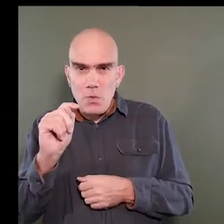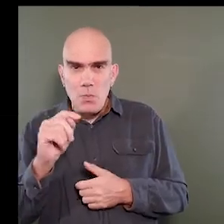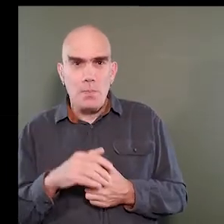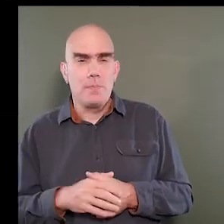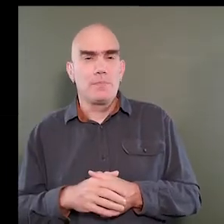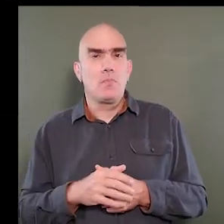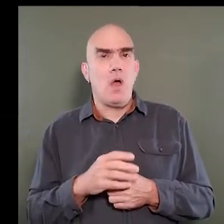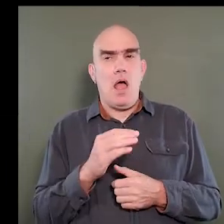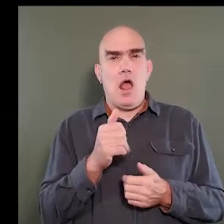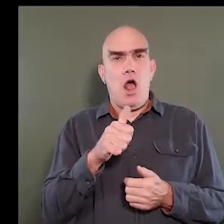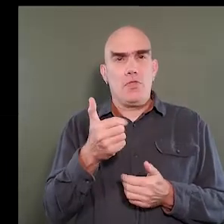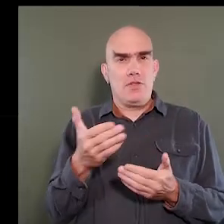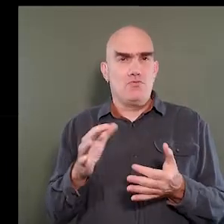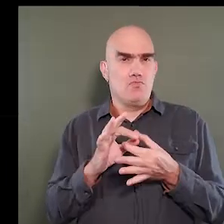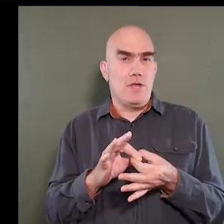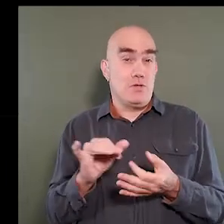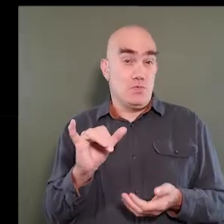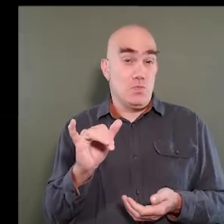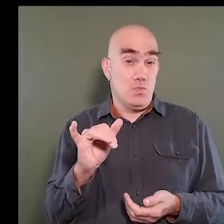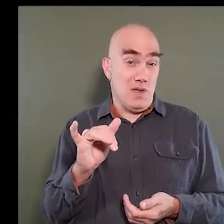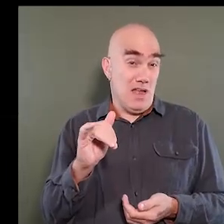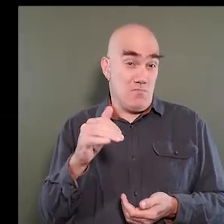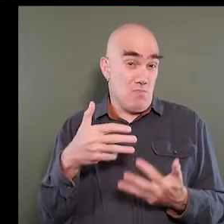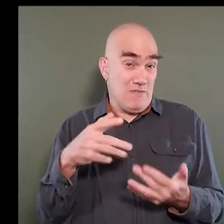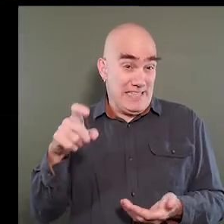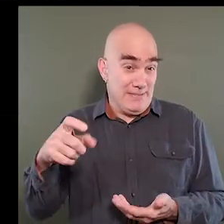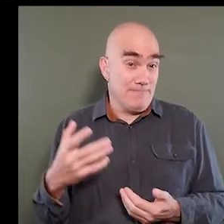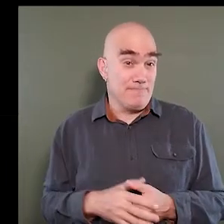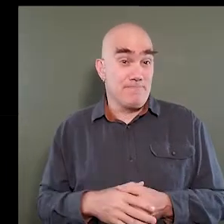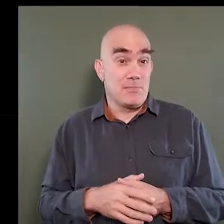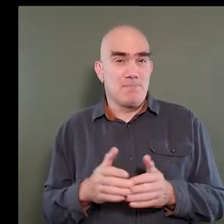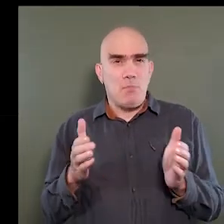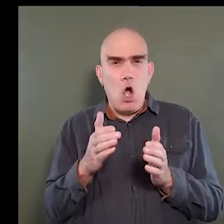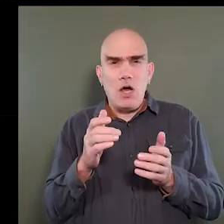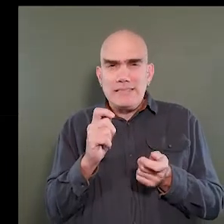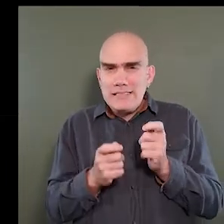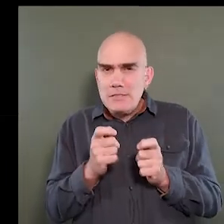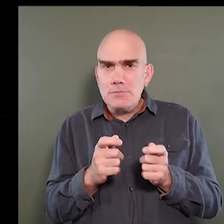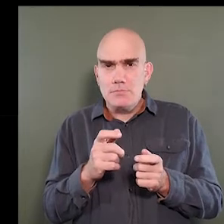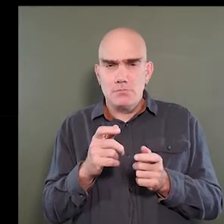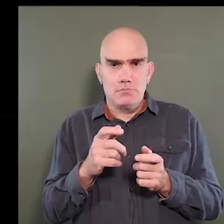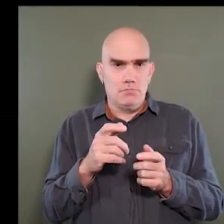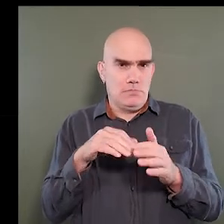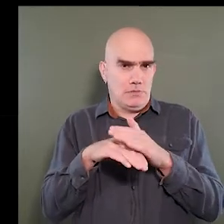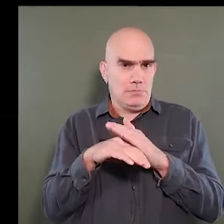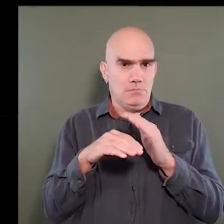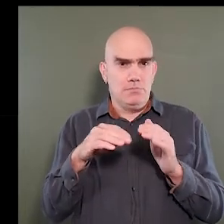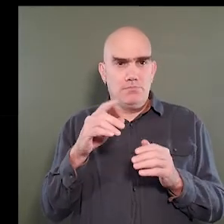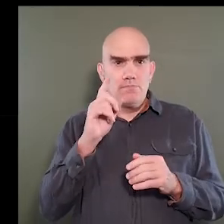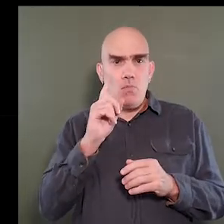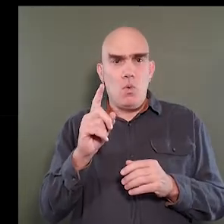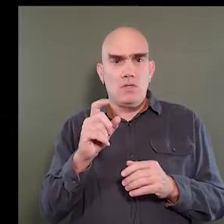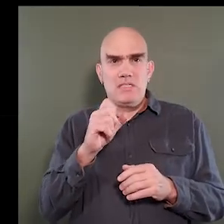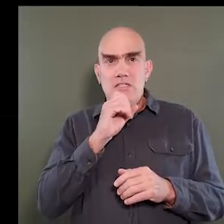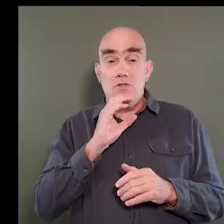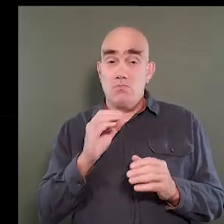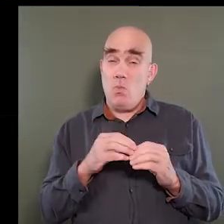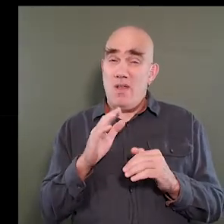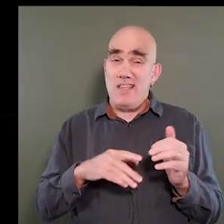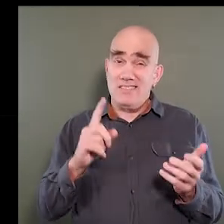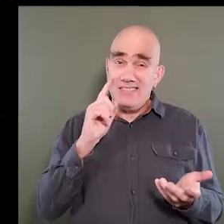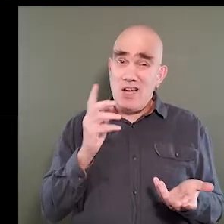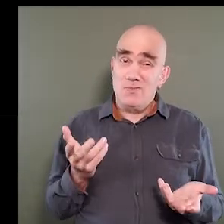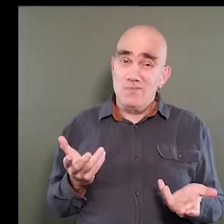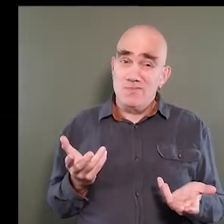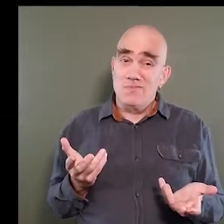bathroom and or anything really that is needed. But small accessible modifications for seniors